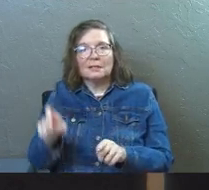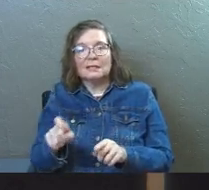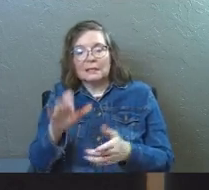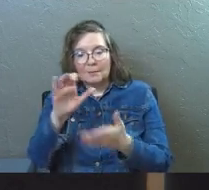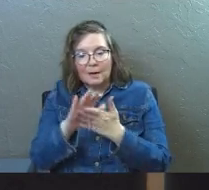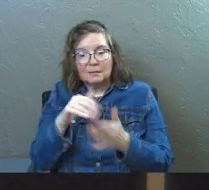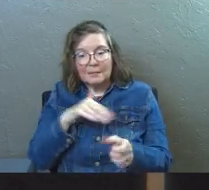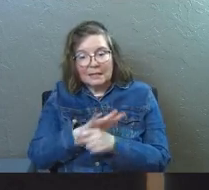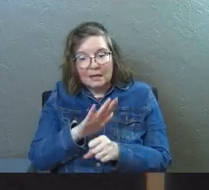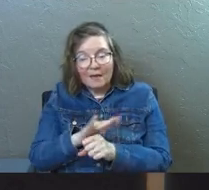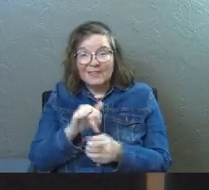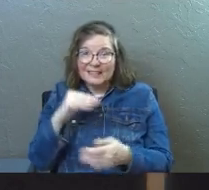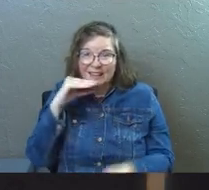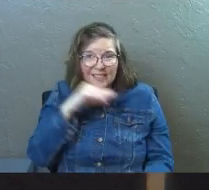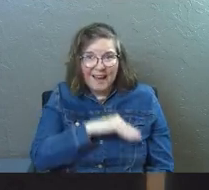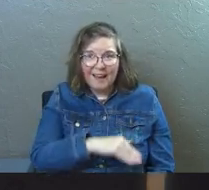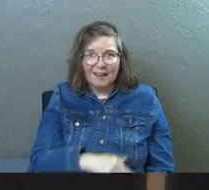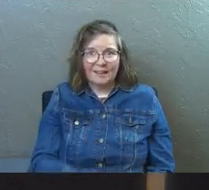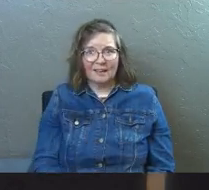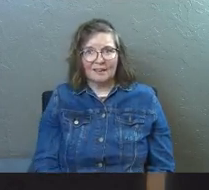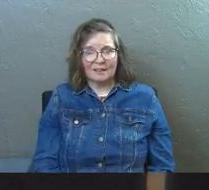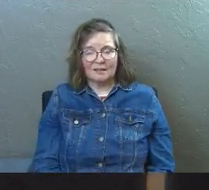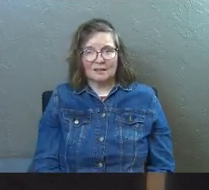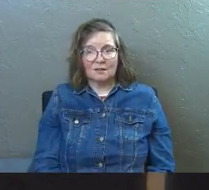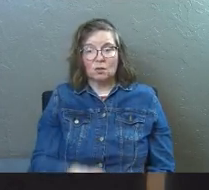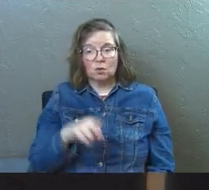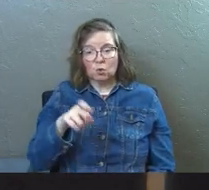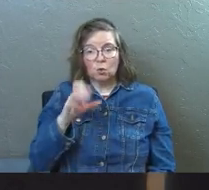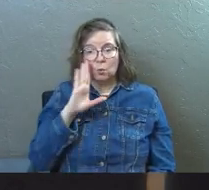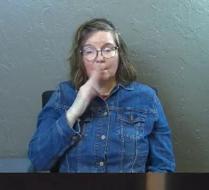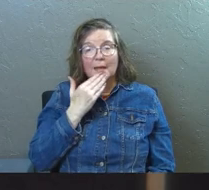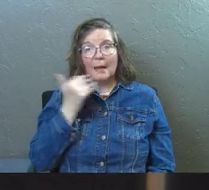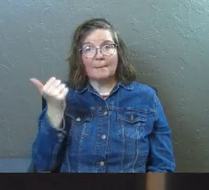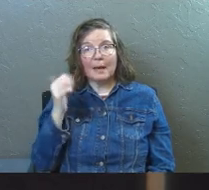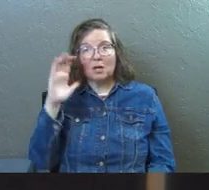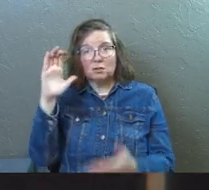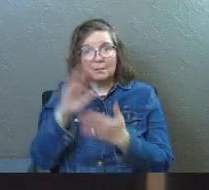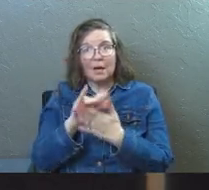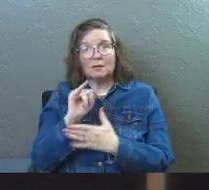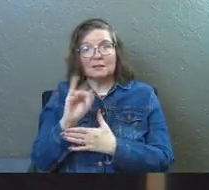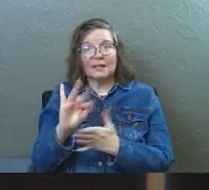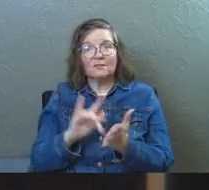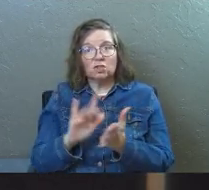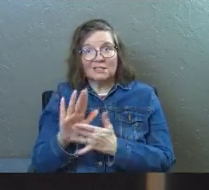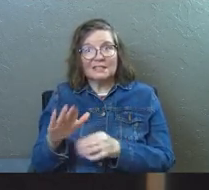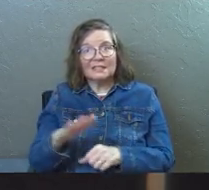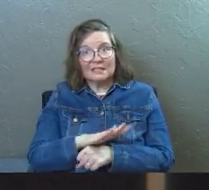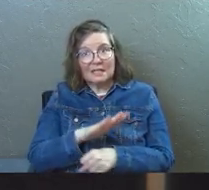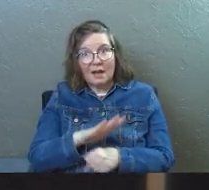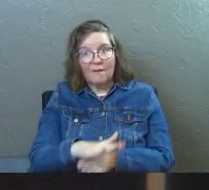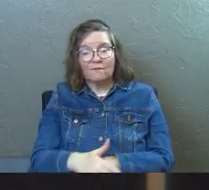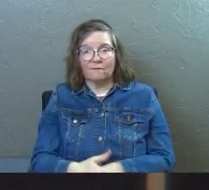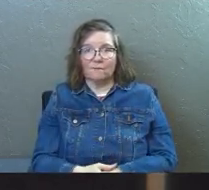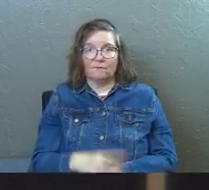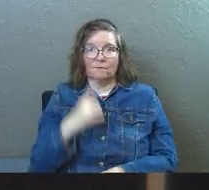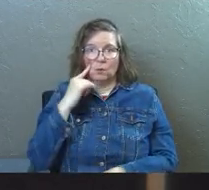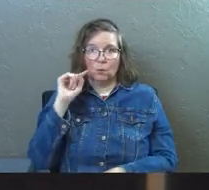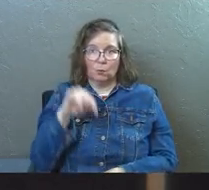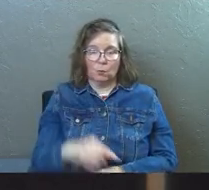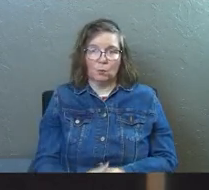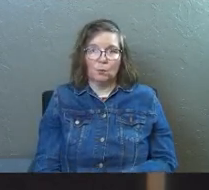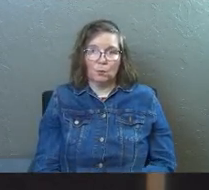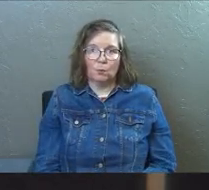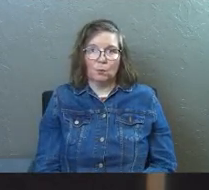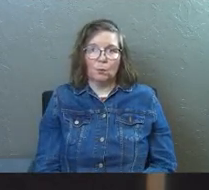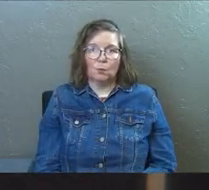the spouse to be enough. That's a lie. You will be a better spouse if Jesus is enough for you.